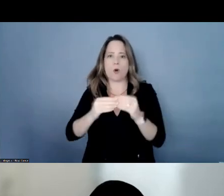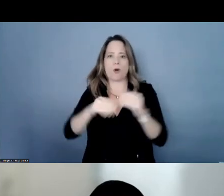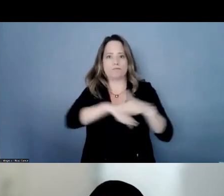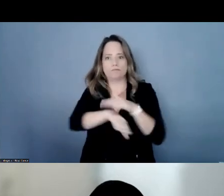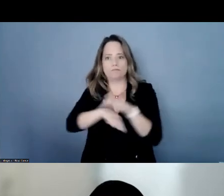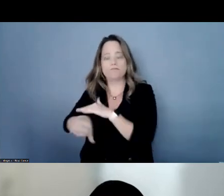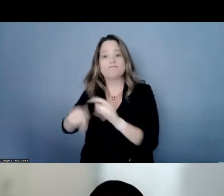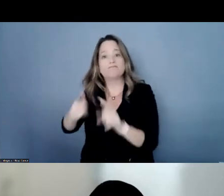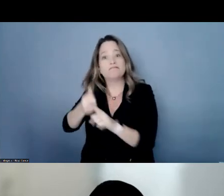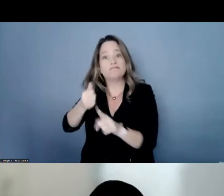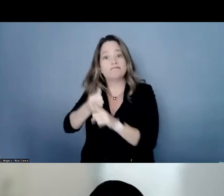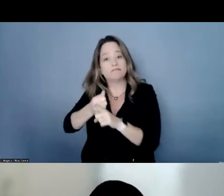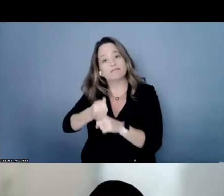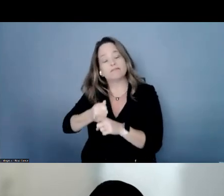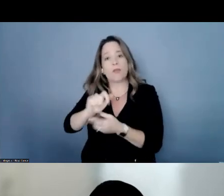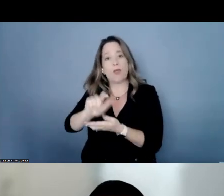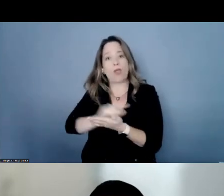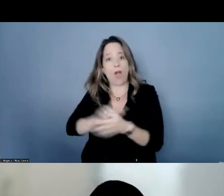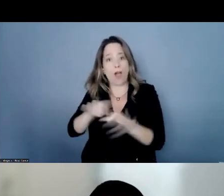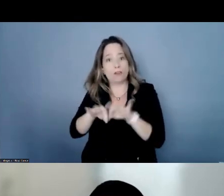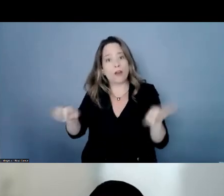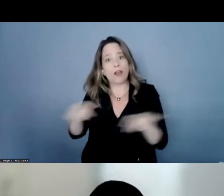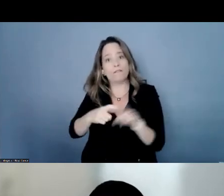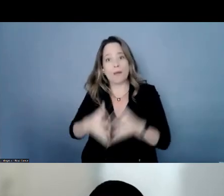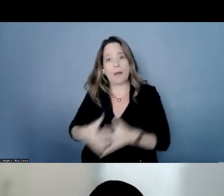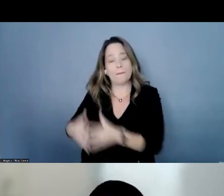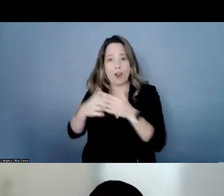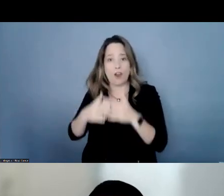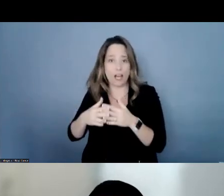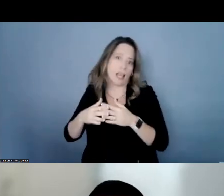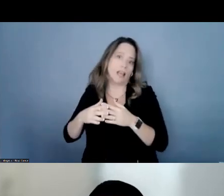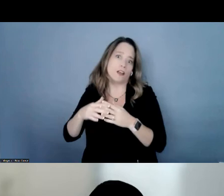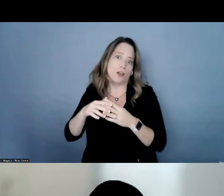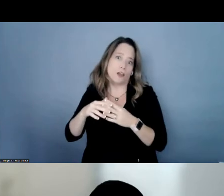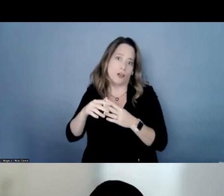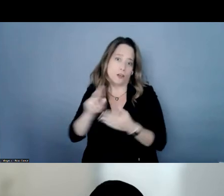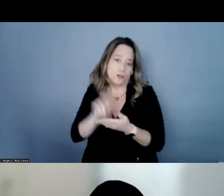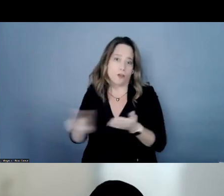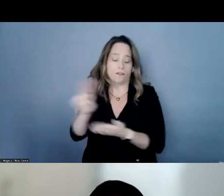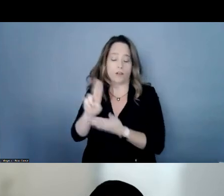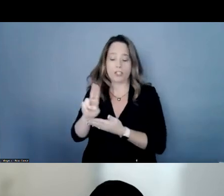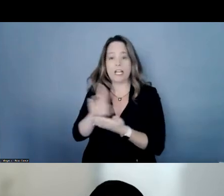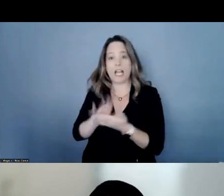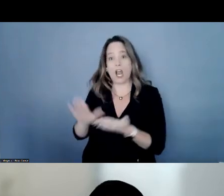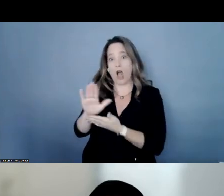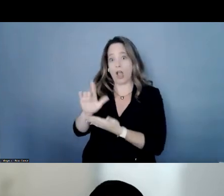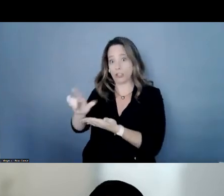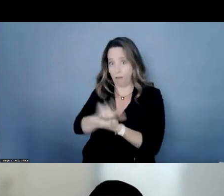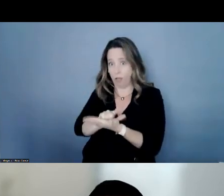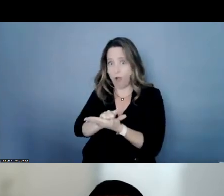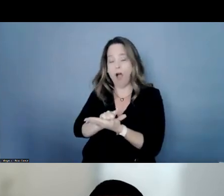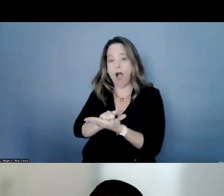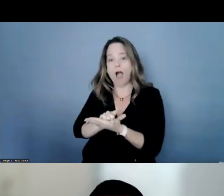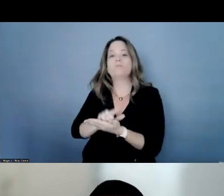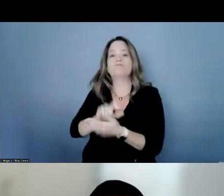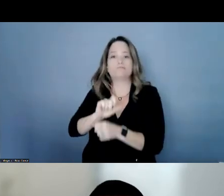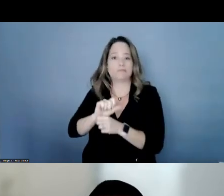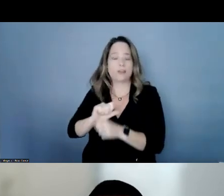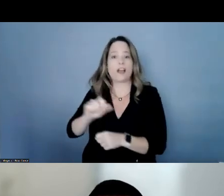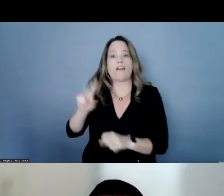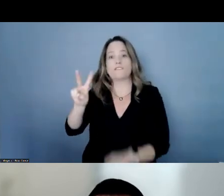from american university washington college of law and is barred in both virginia and